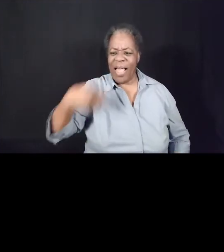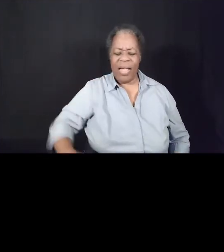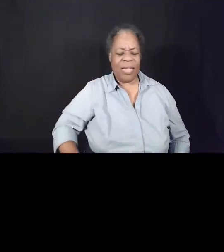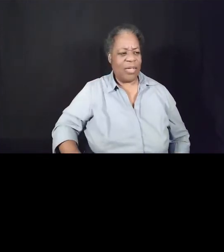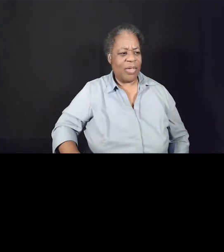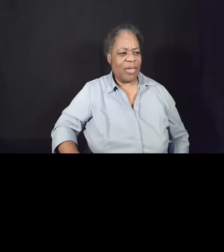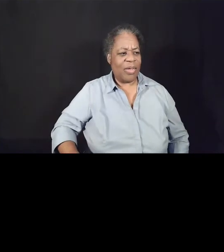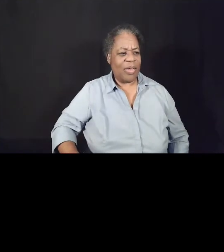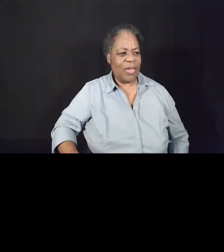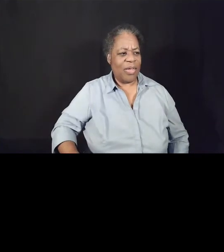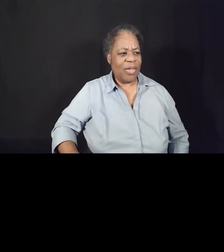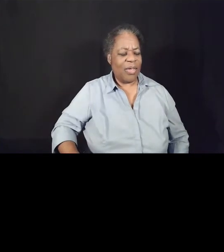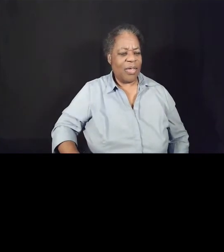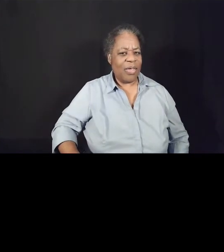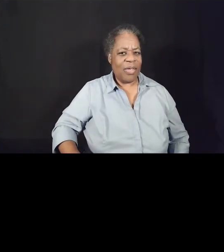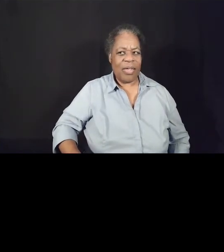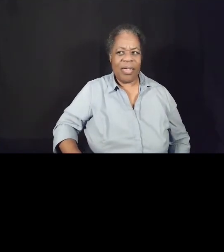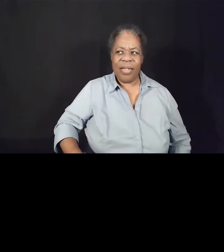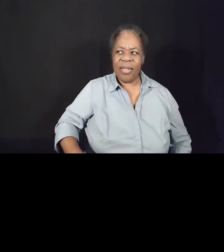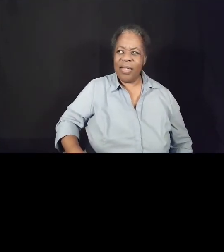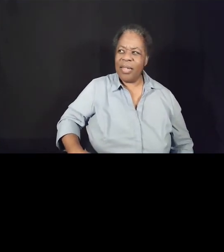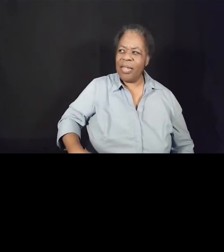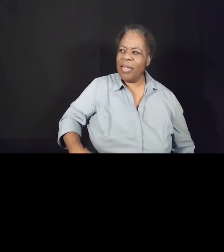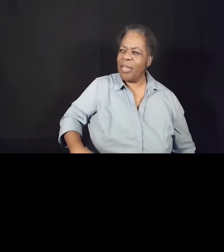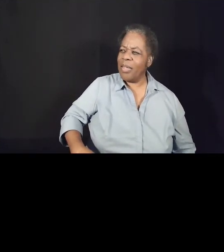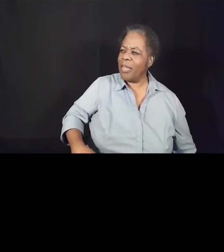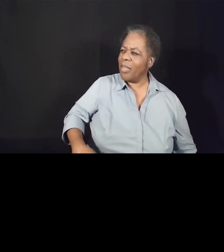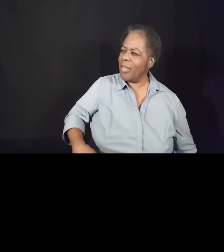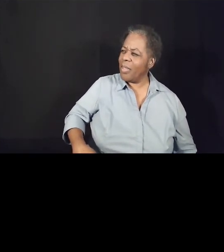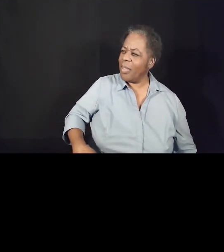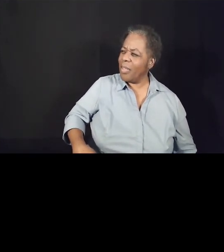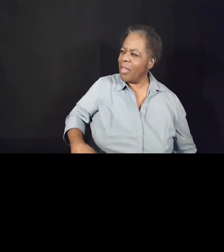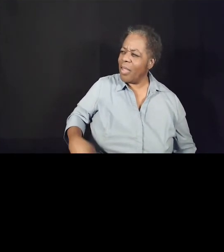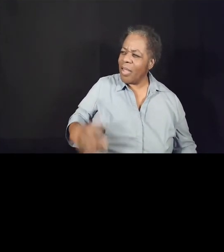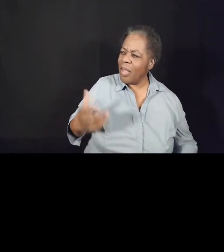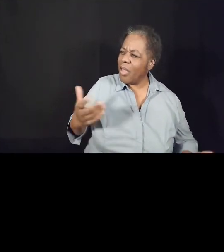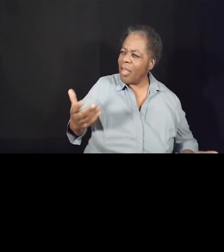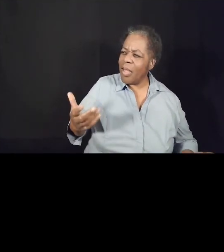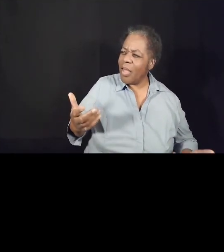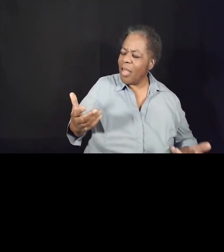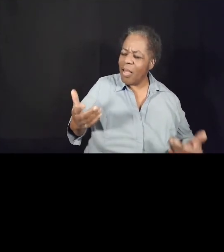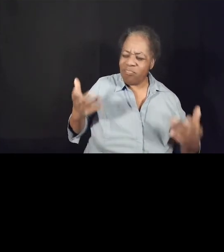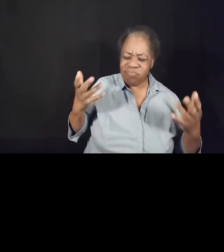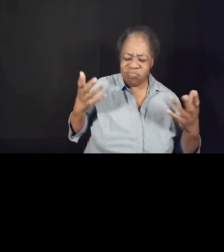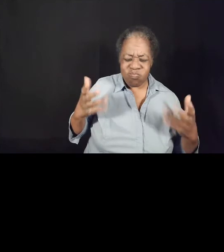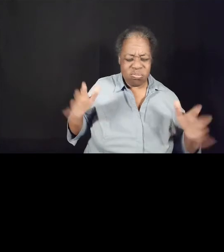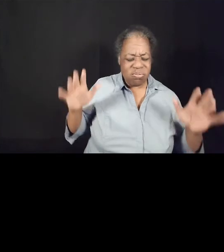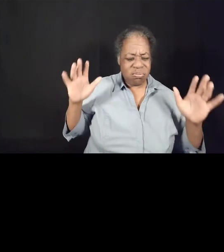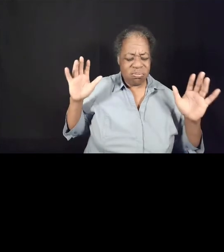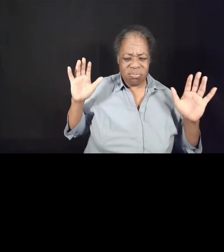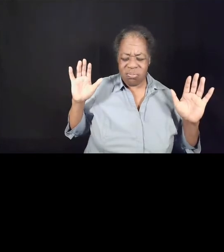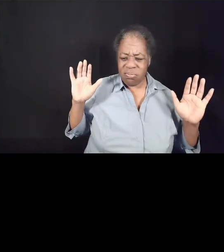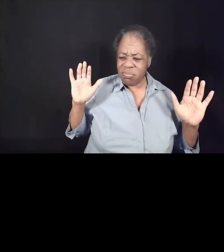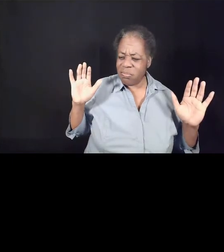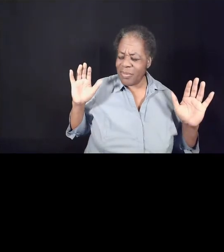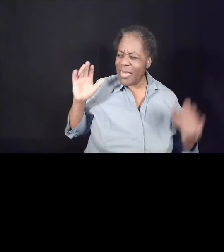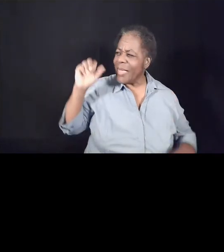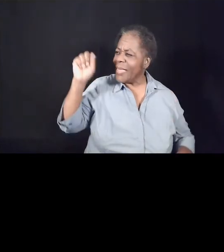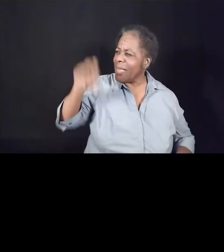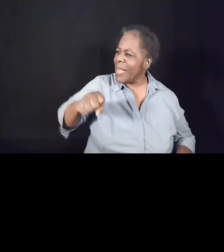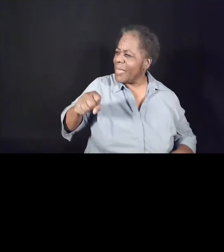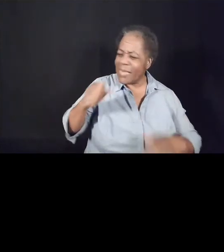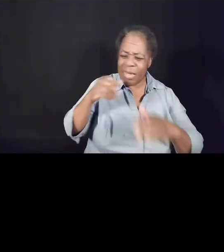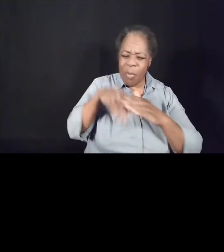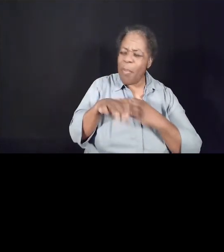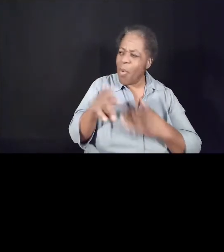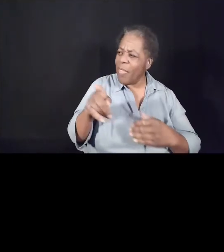And I was just so done. I just said, yes, they were born there and I just walked out of